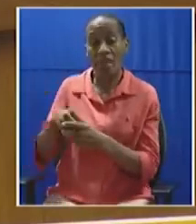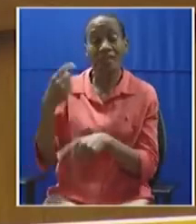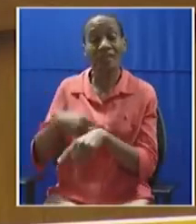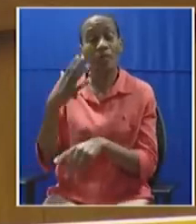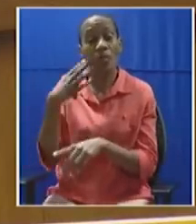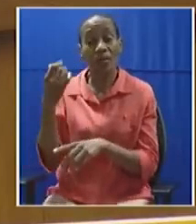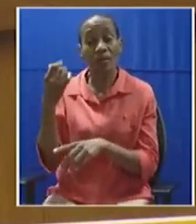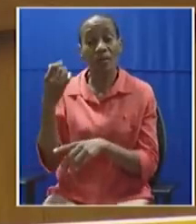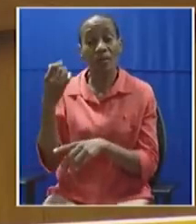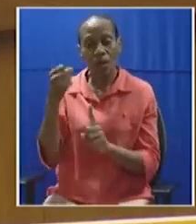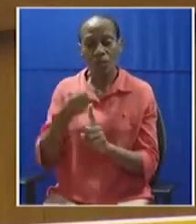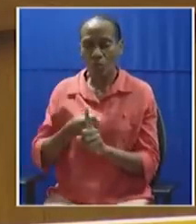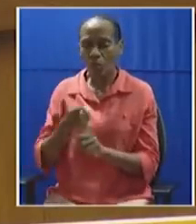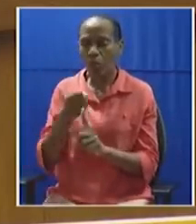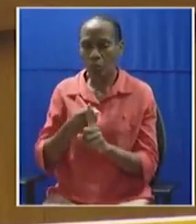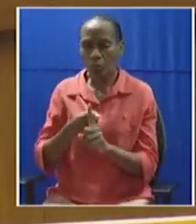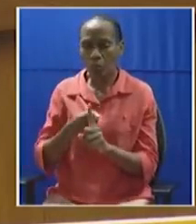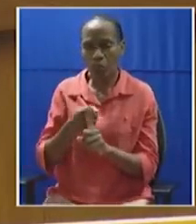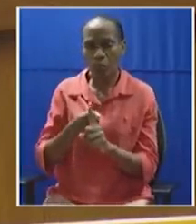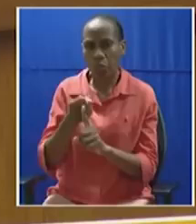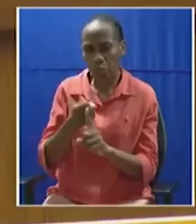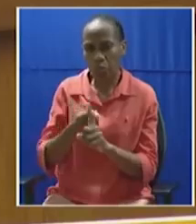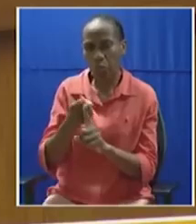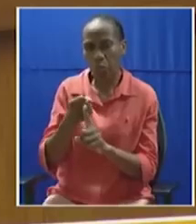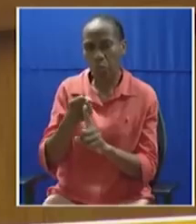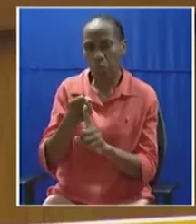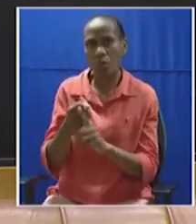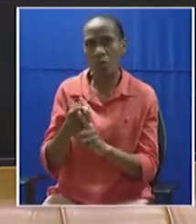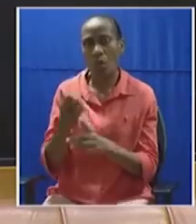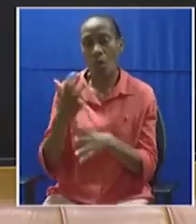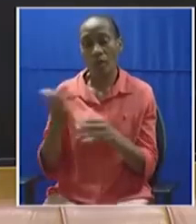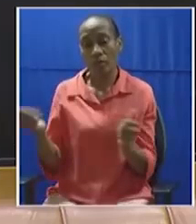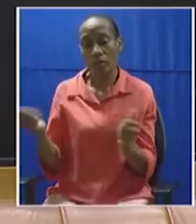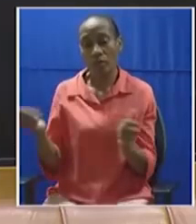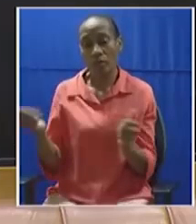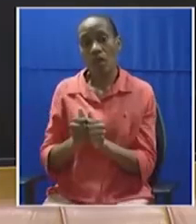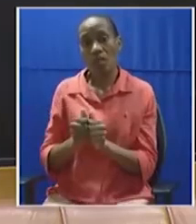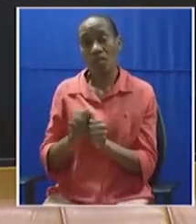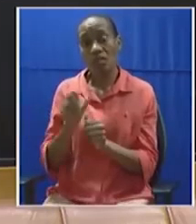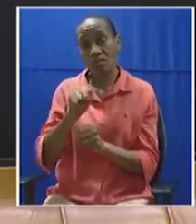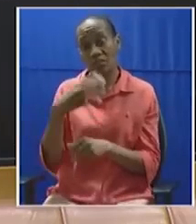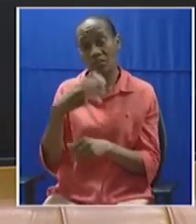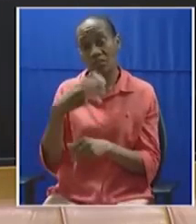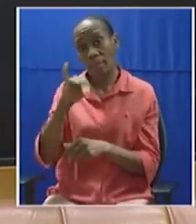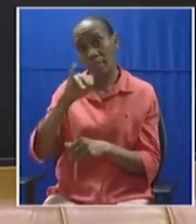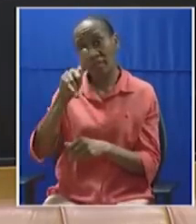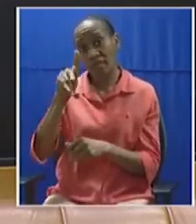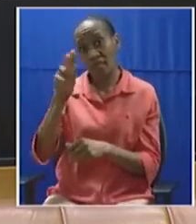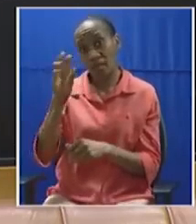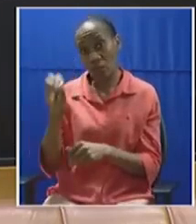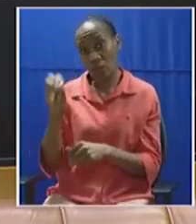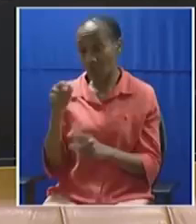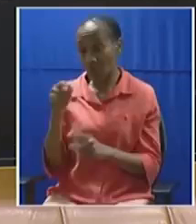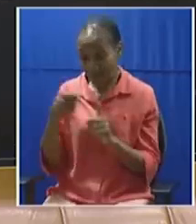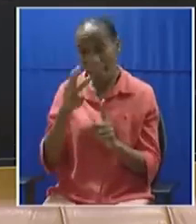leader of the students of our time, the late Steve Beagle, who said to us that we must fight